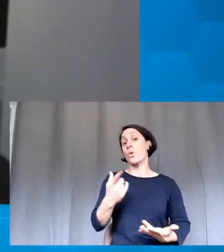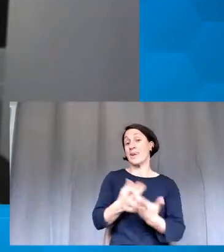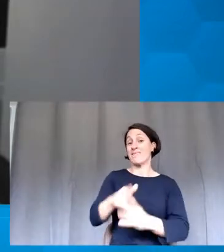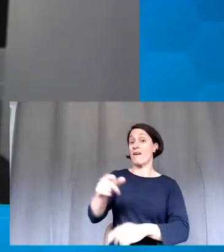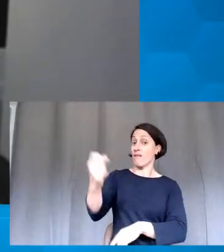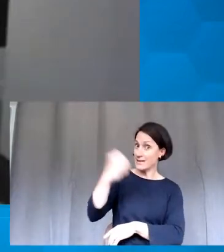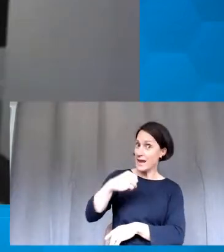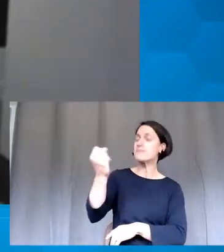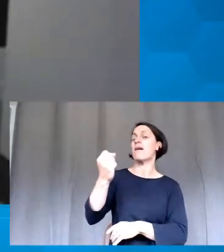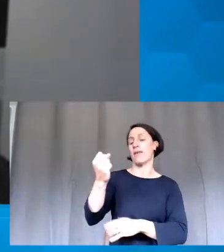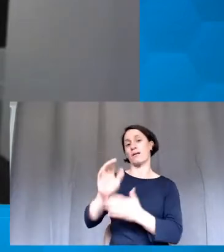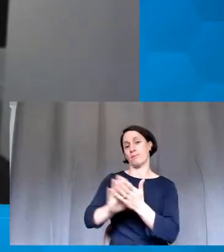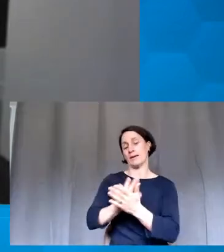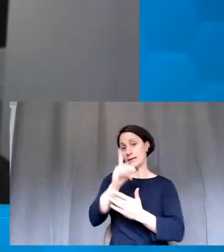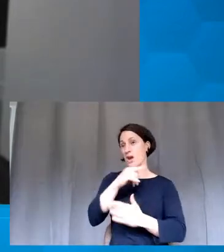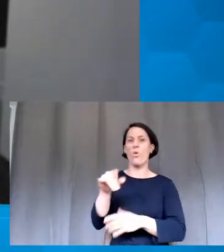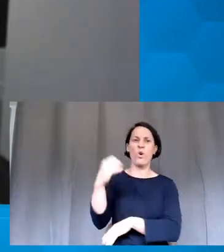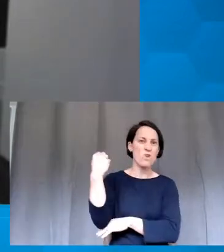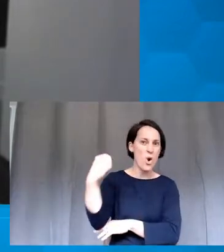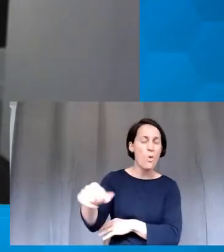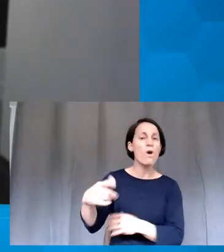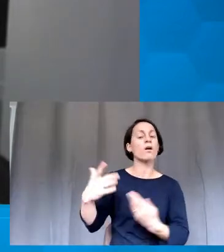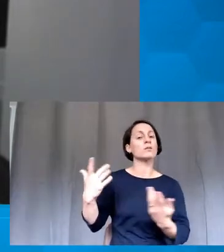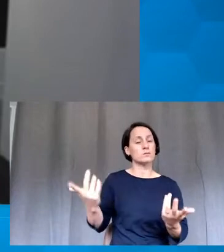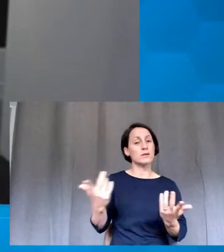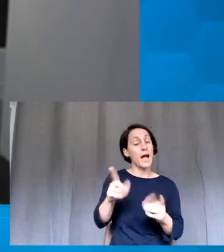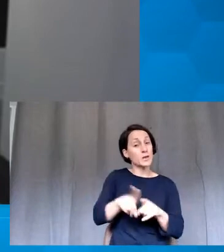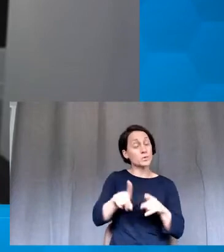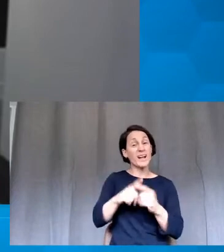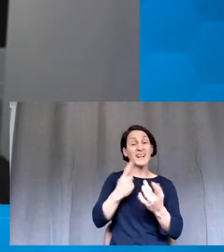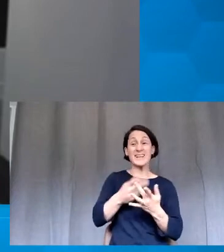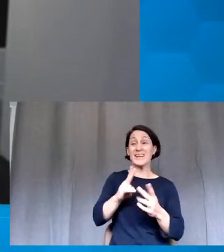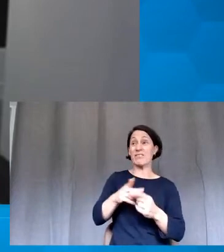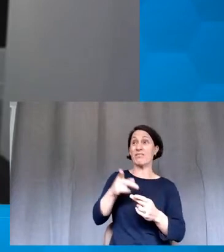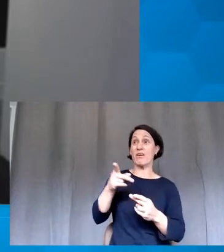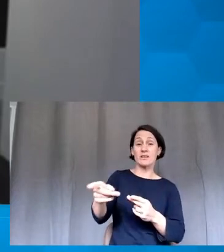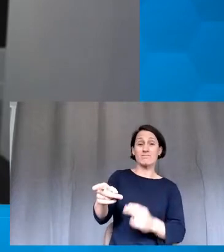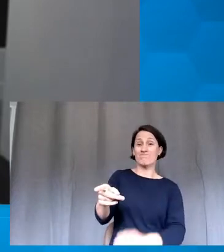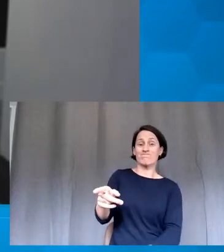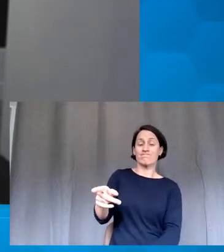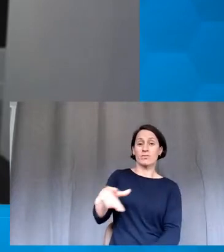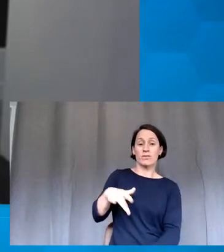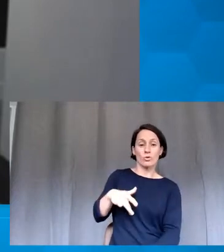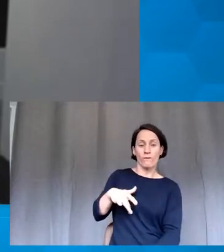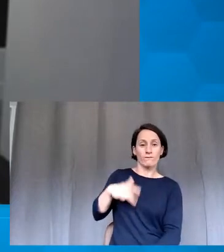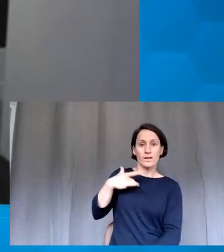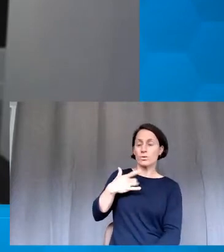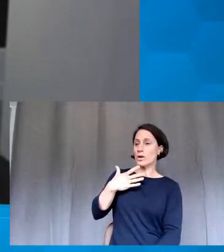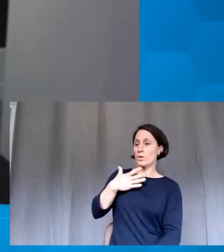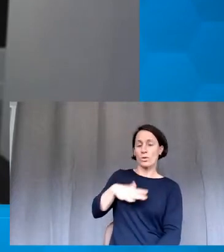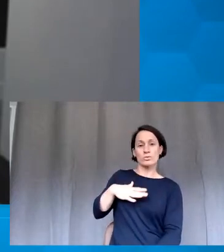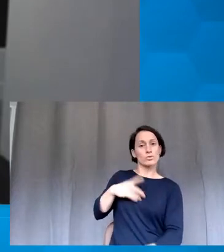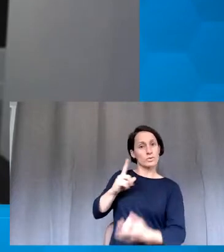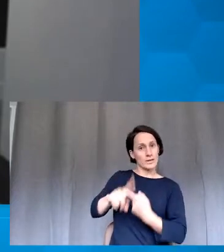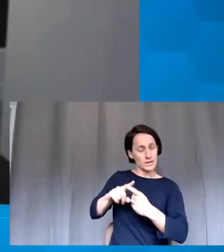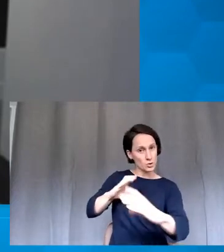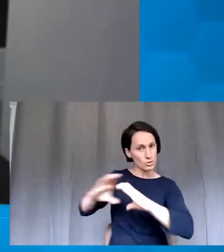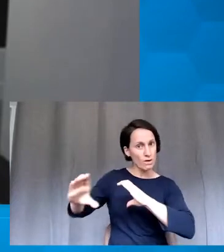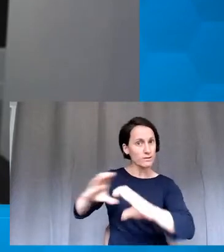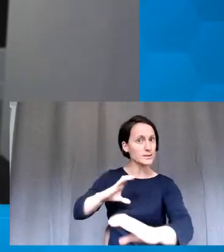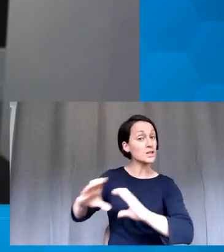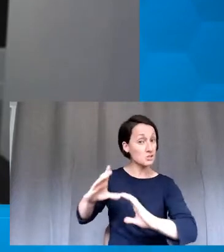they say they're not, or vice versa. Either way, I reach out to the student and we just have a dialogue.